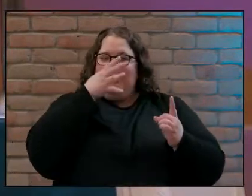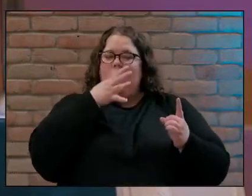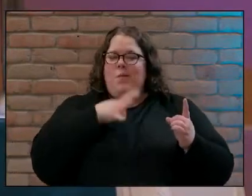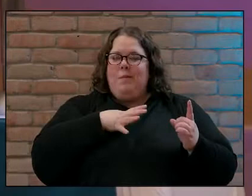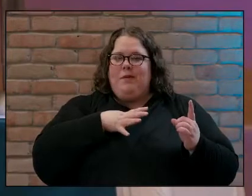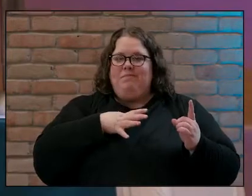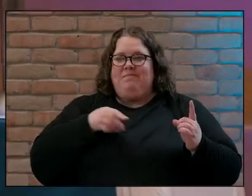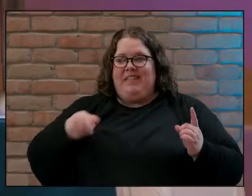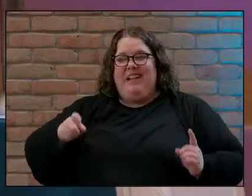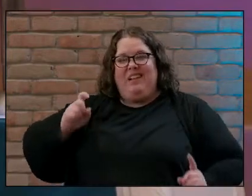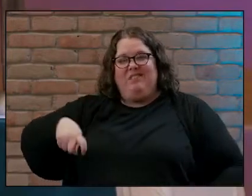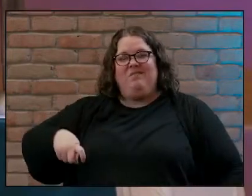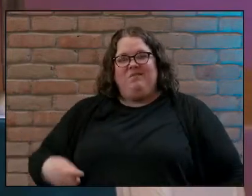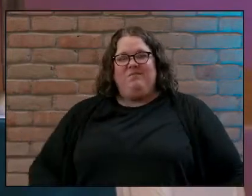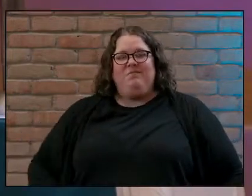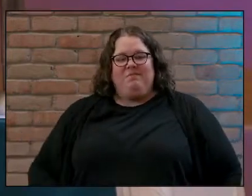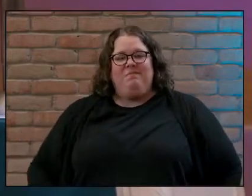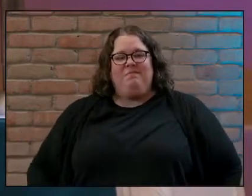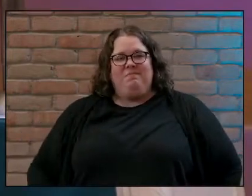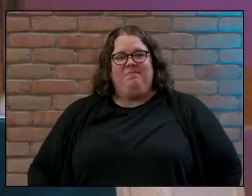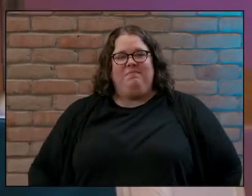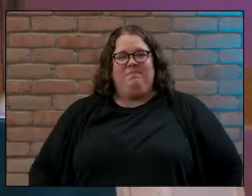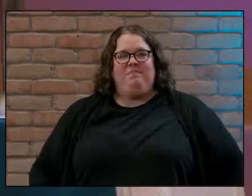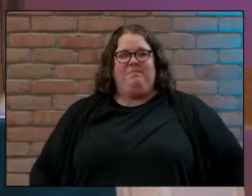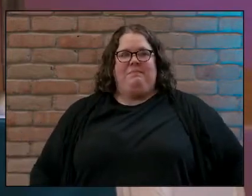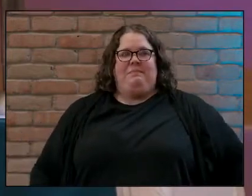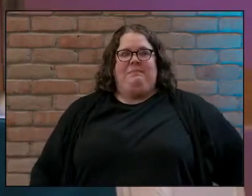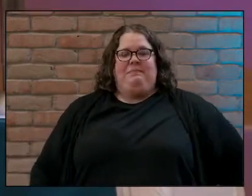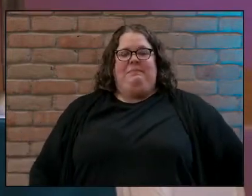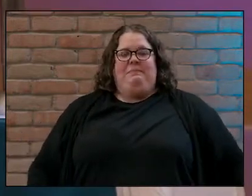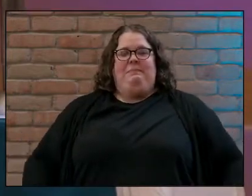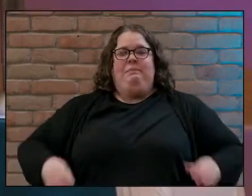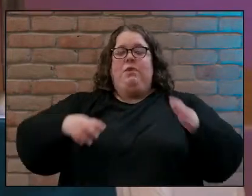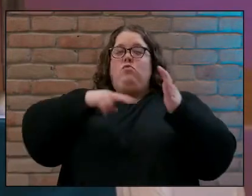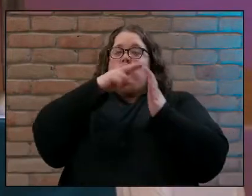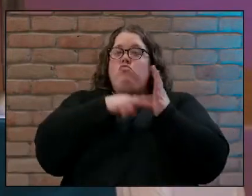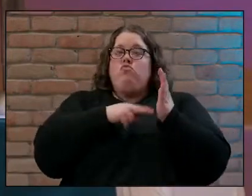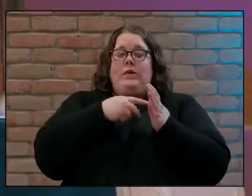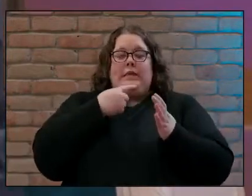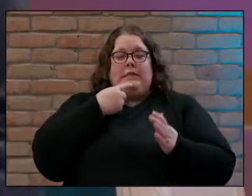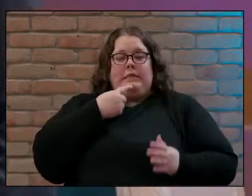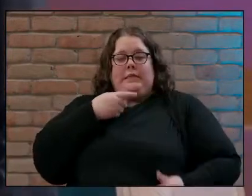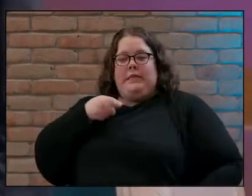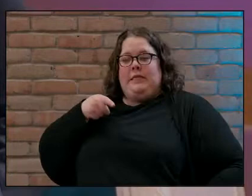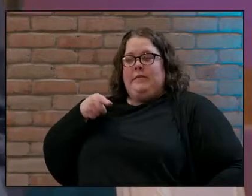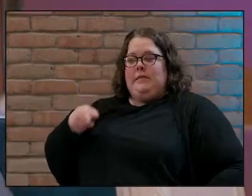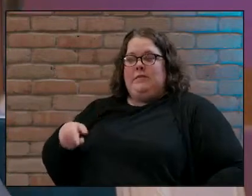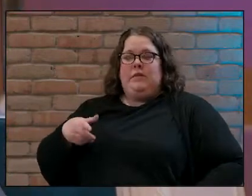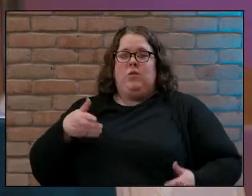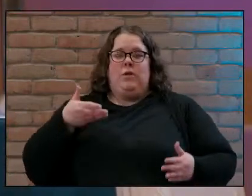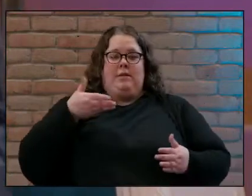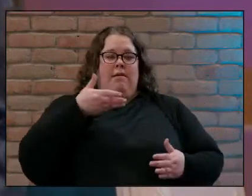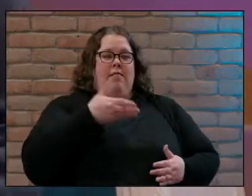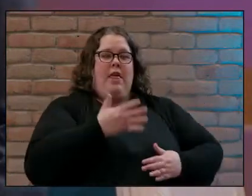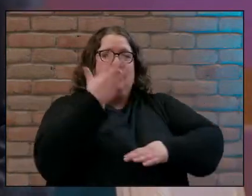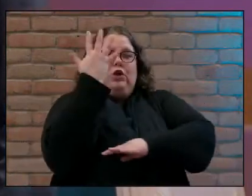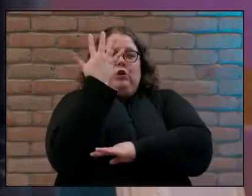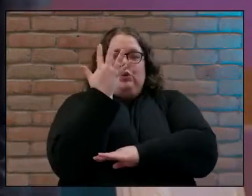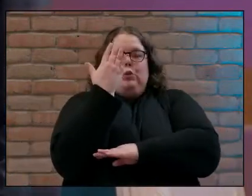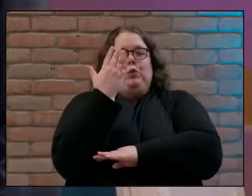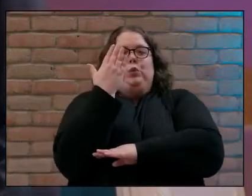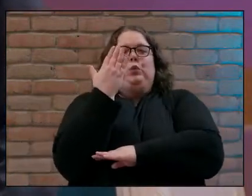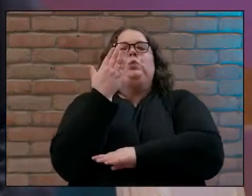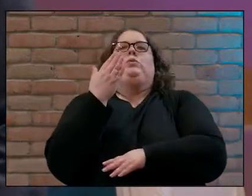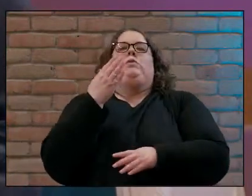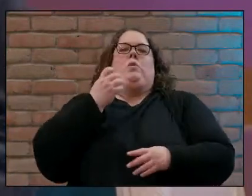woman what we find in the reading is that he was there at the well at noon he had had a long walk from Judea